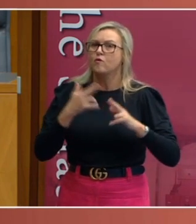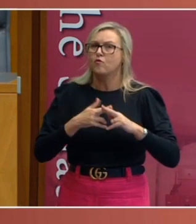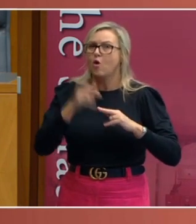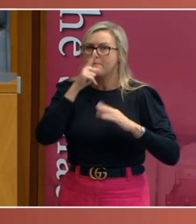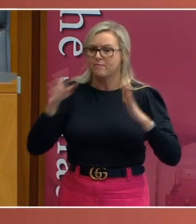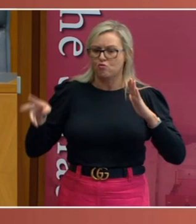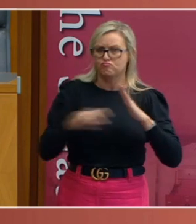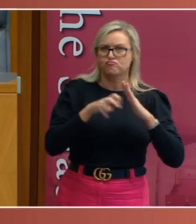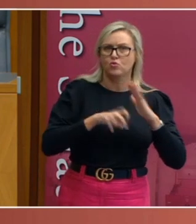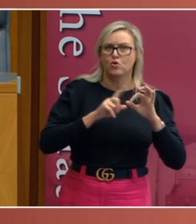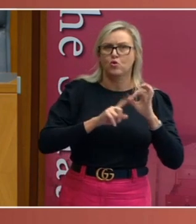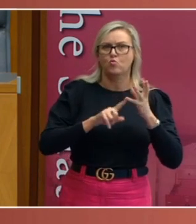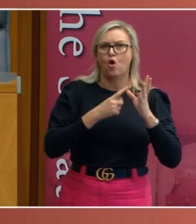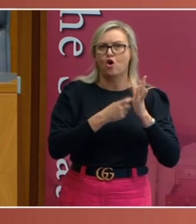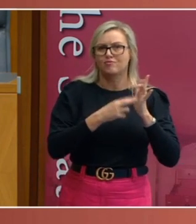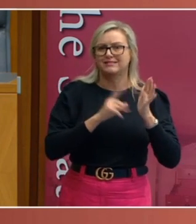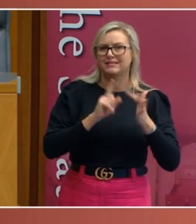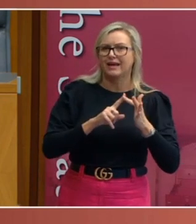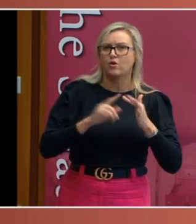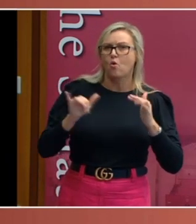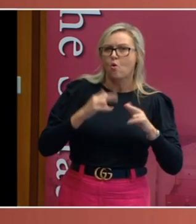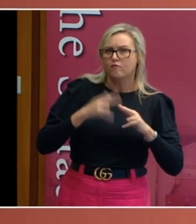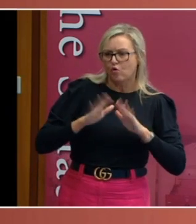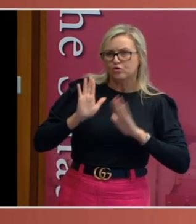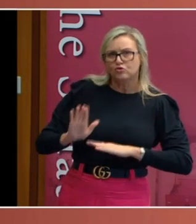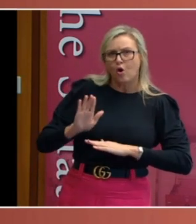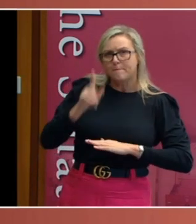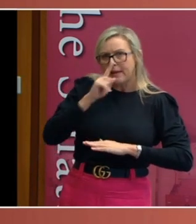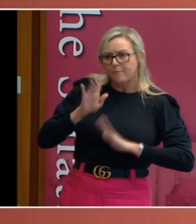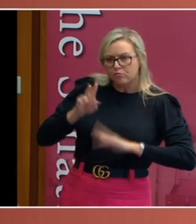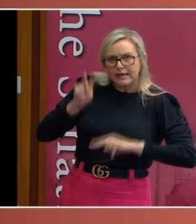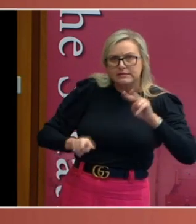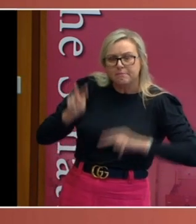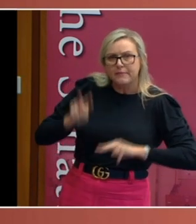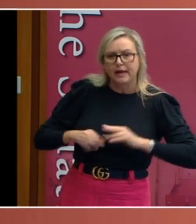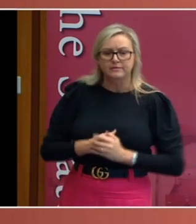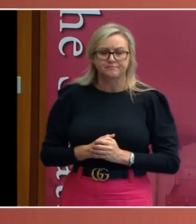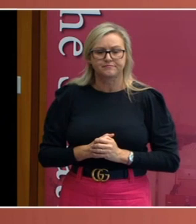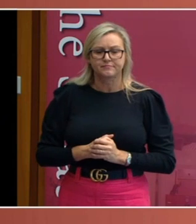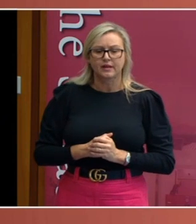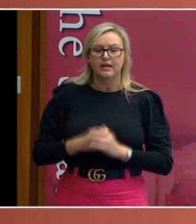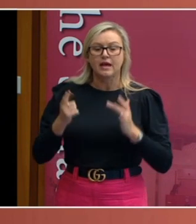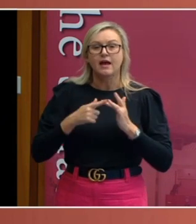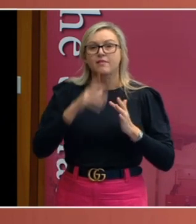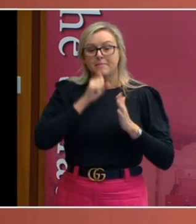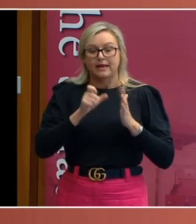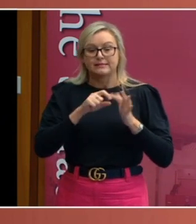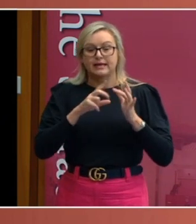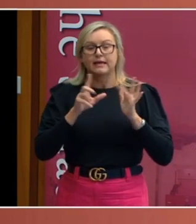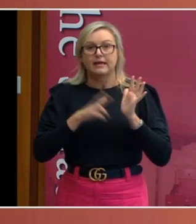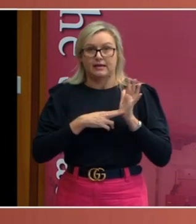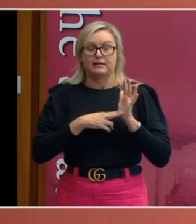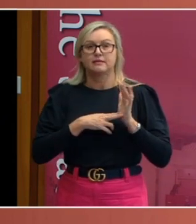Now, Patrick Glynn, who was another of the framers of the Constitution, writing a little bit later as Attorney General in 1909,